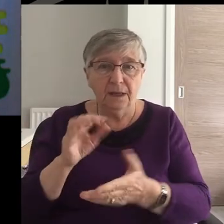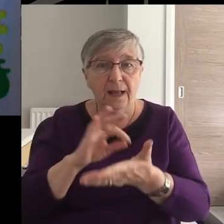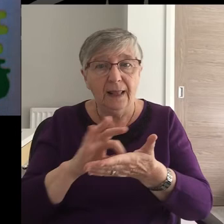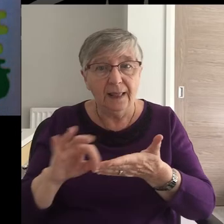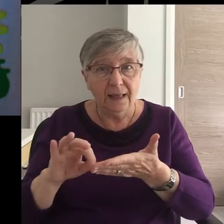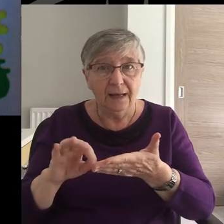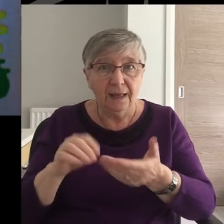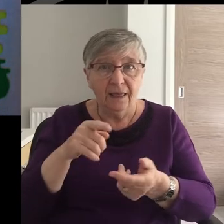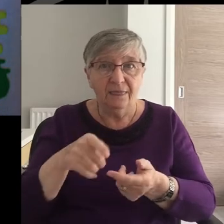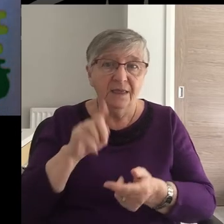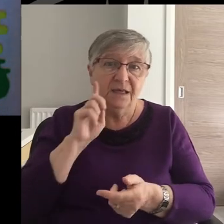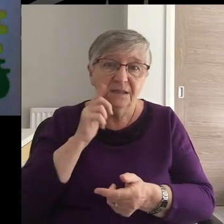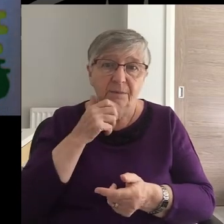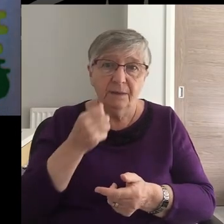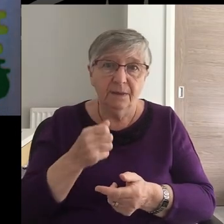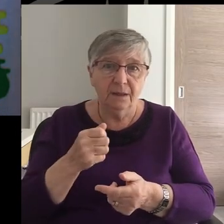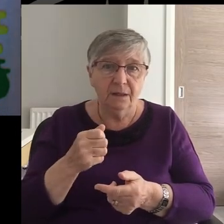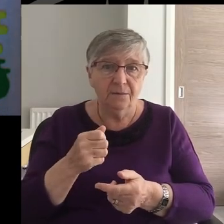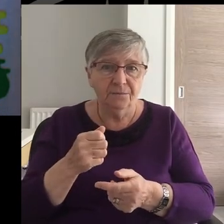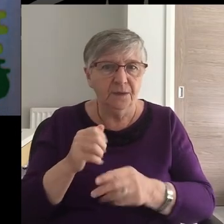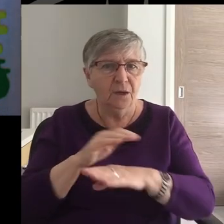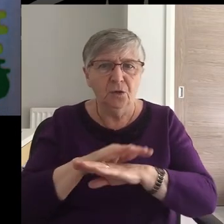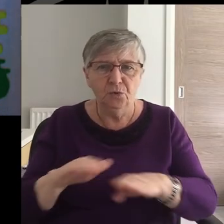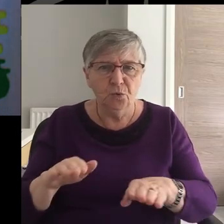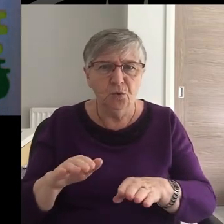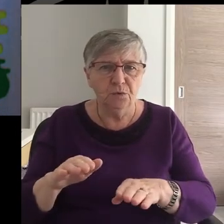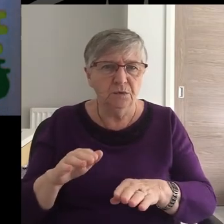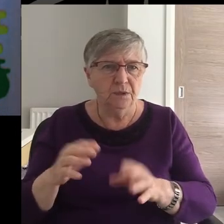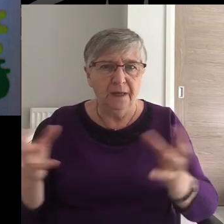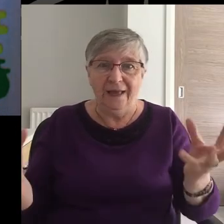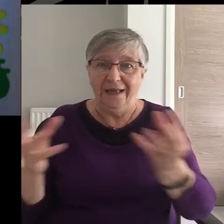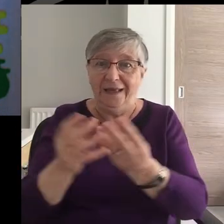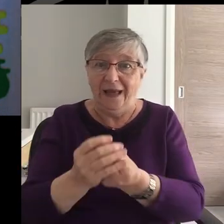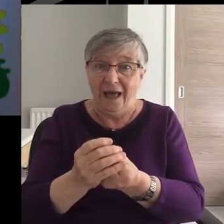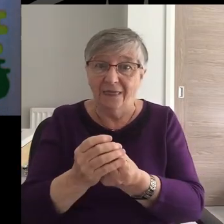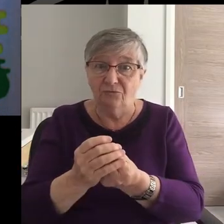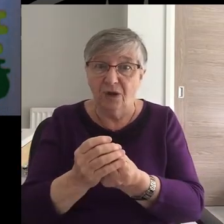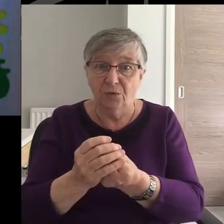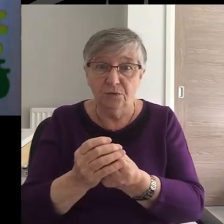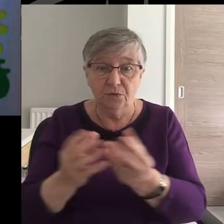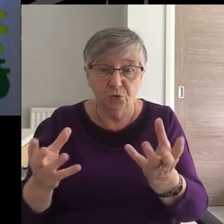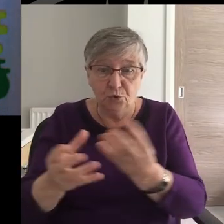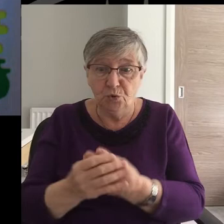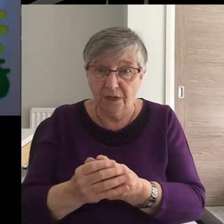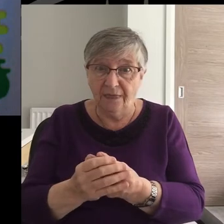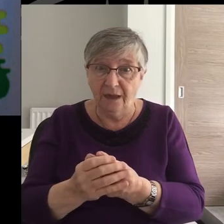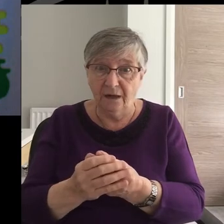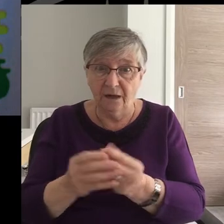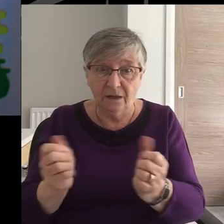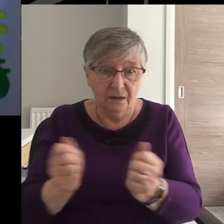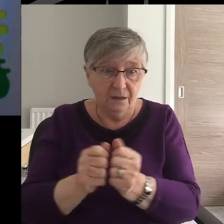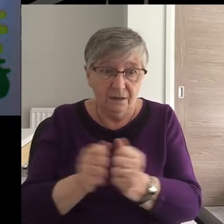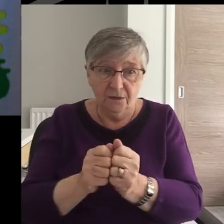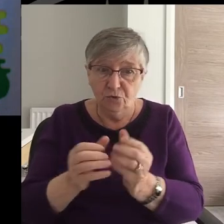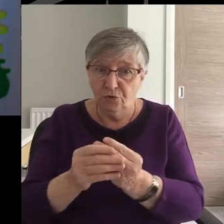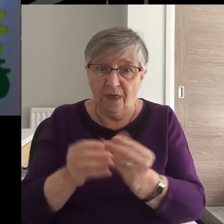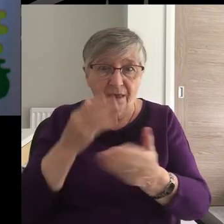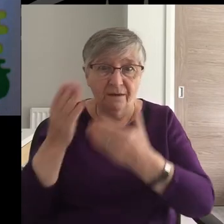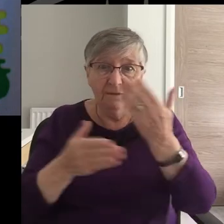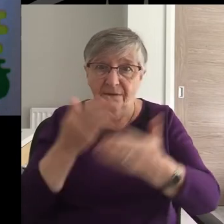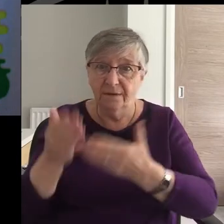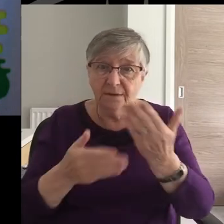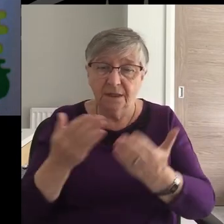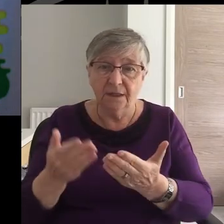Clearly, these folks are not instinctively going to gather round the campfire for a kumbaya